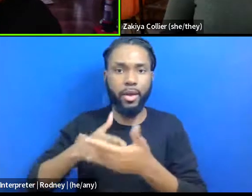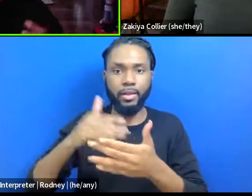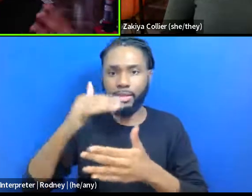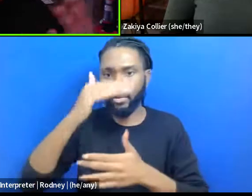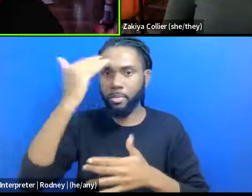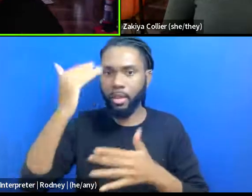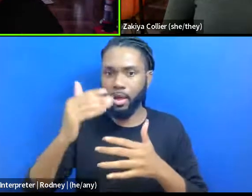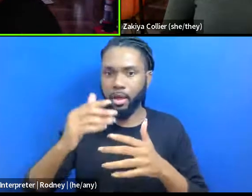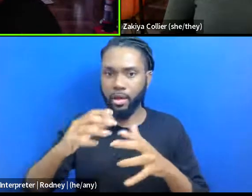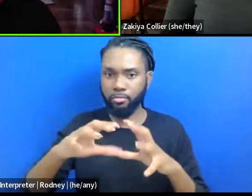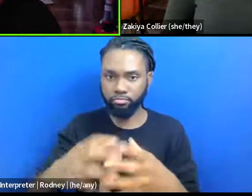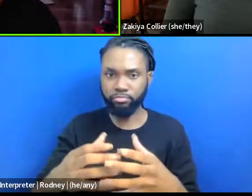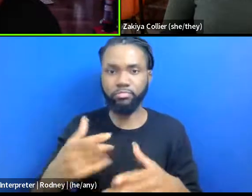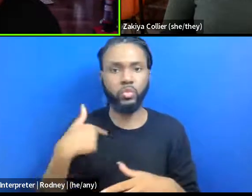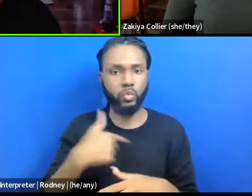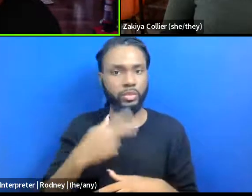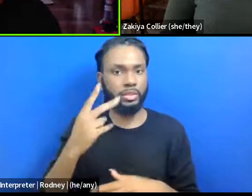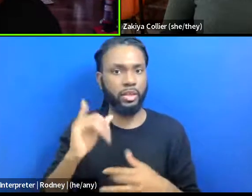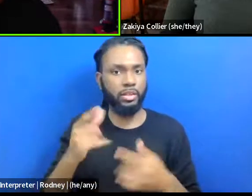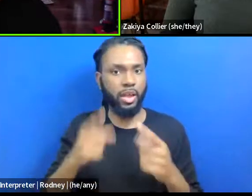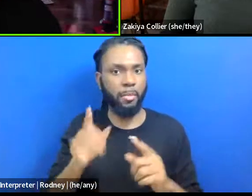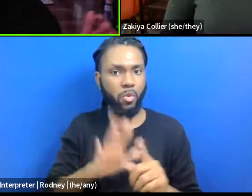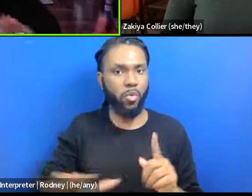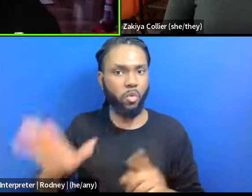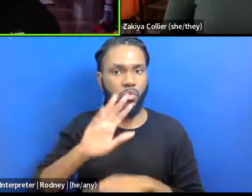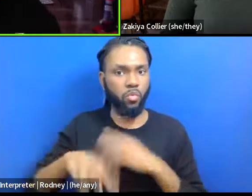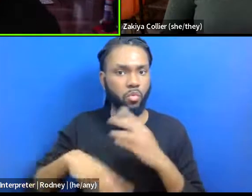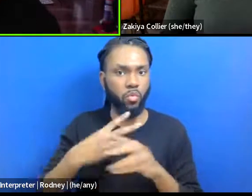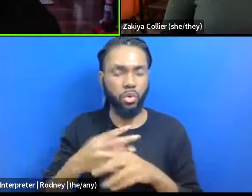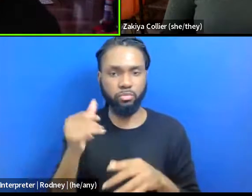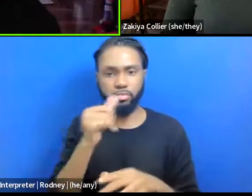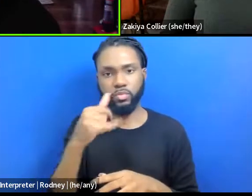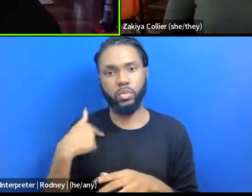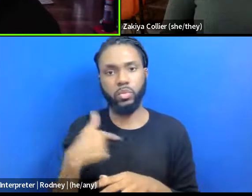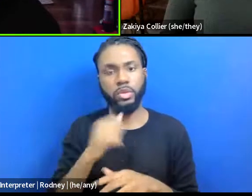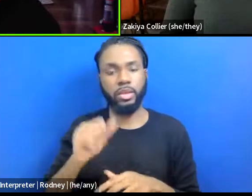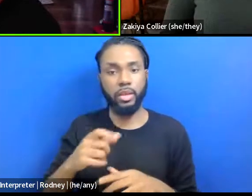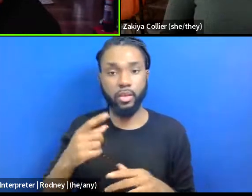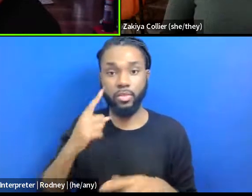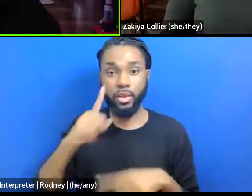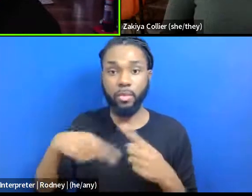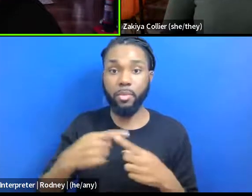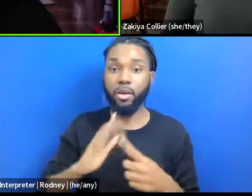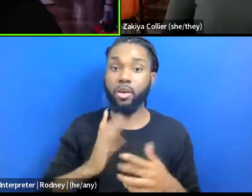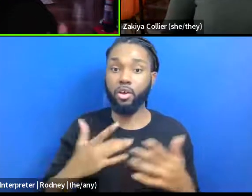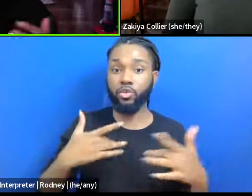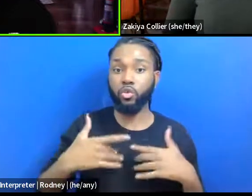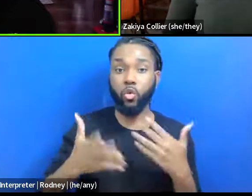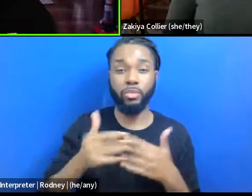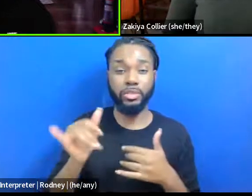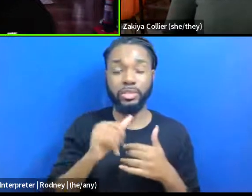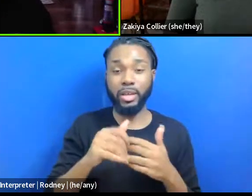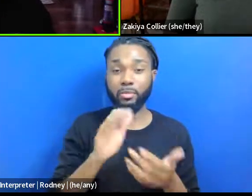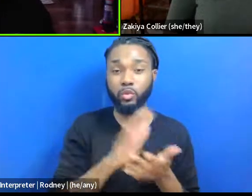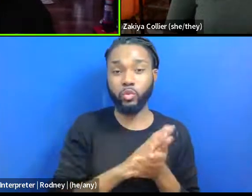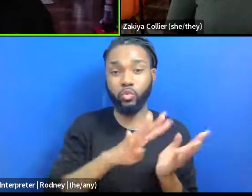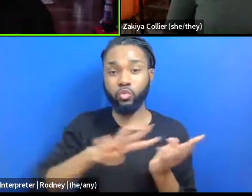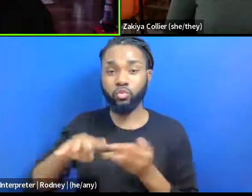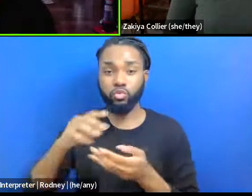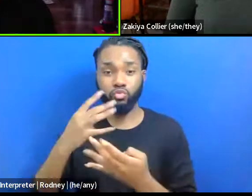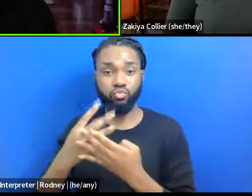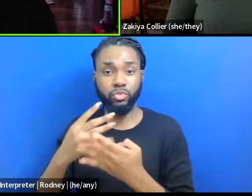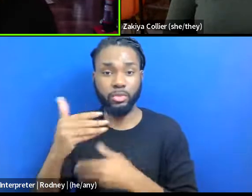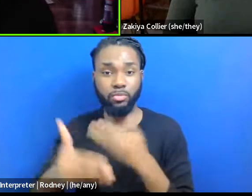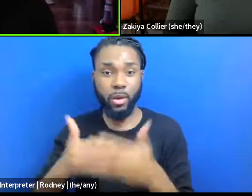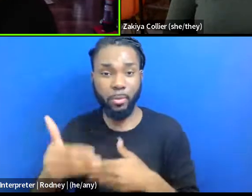-blackness that's happening globally. Um, we can really look at our concerns, like in the school to prison pipeline, we can look at our concerns and our